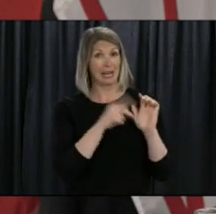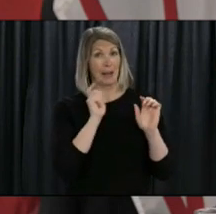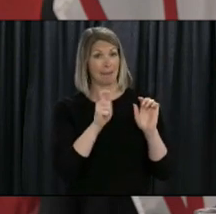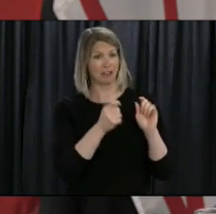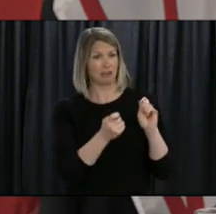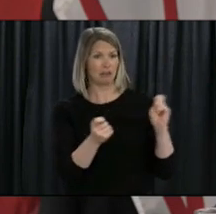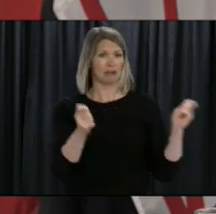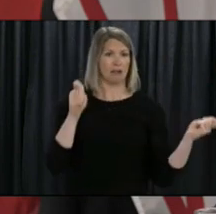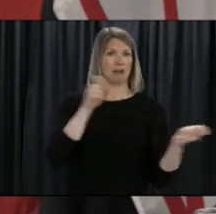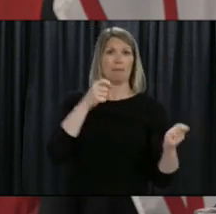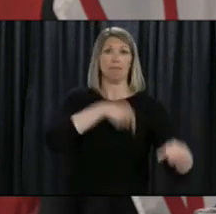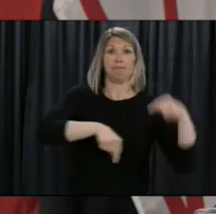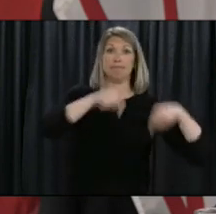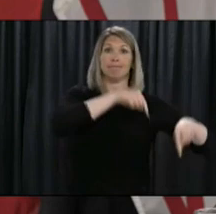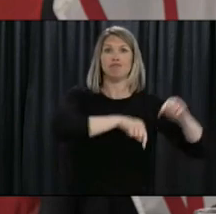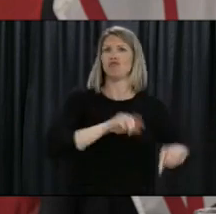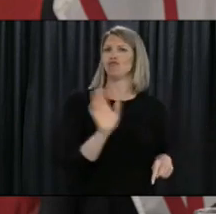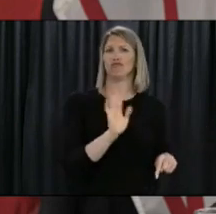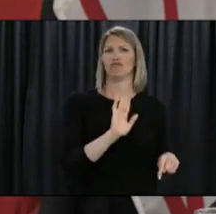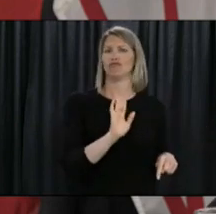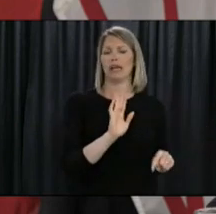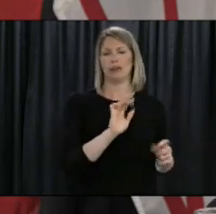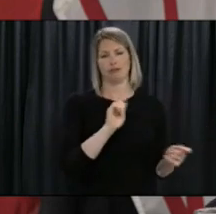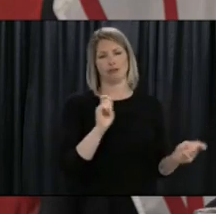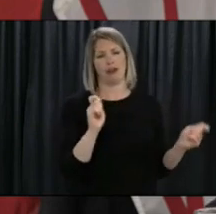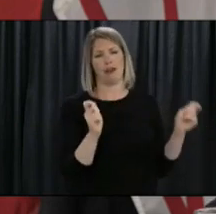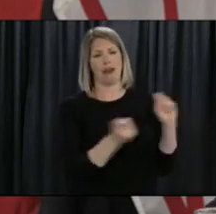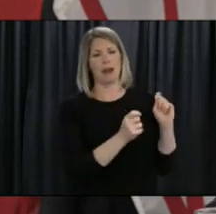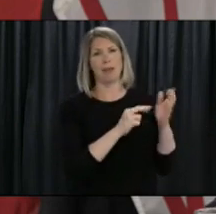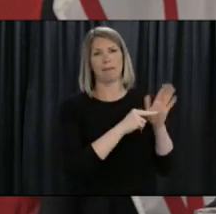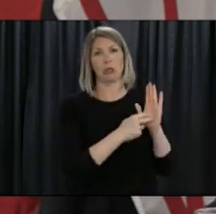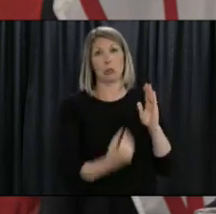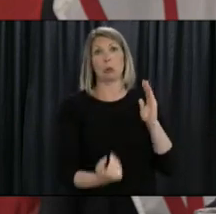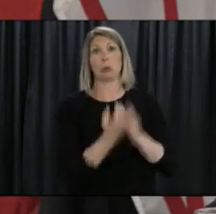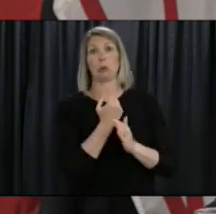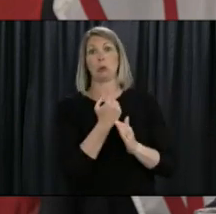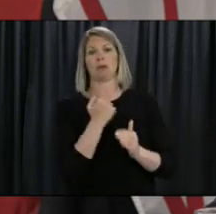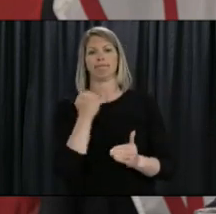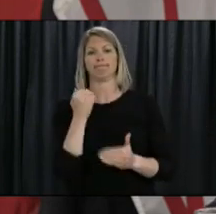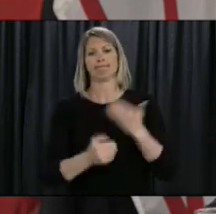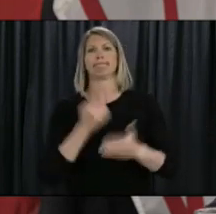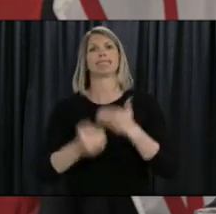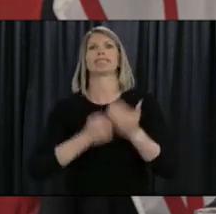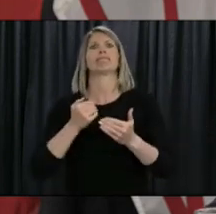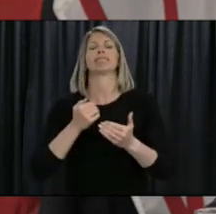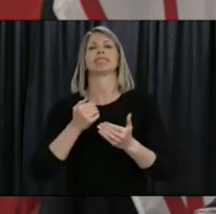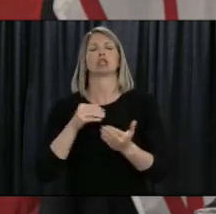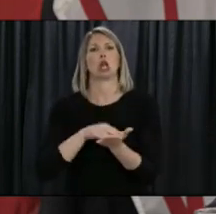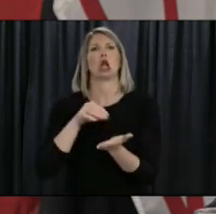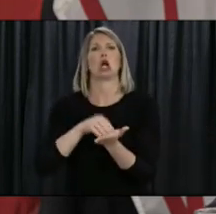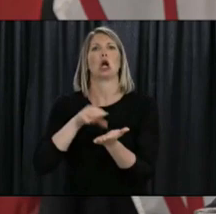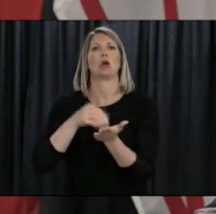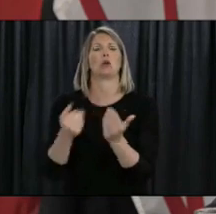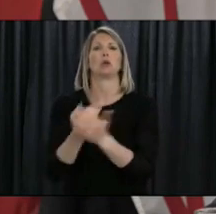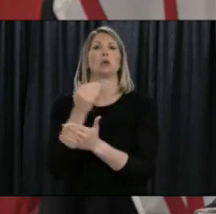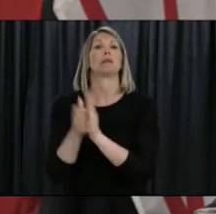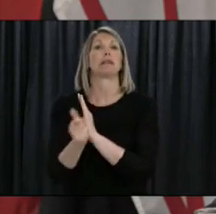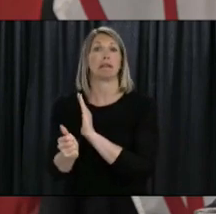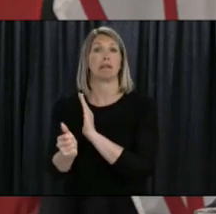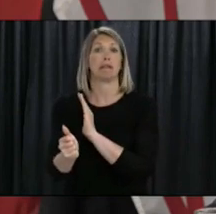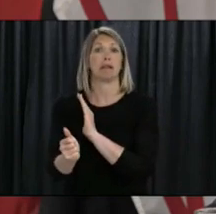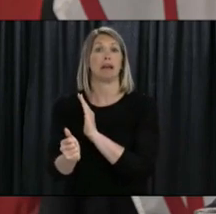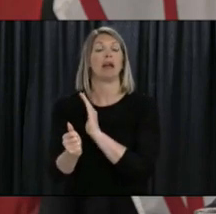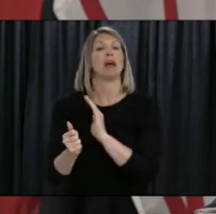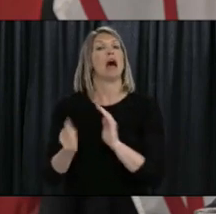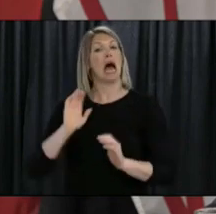move forward to learn and adjust in what is the new normal. We must continue moving forward in our plan, Life